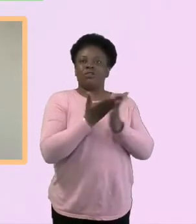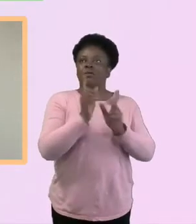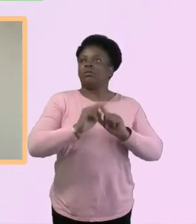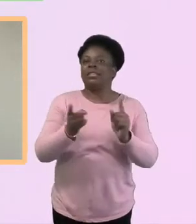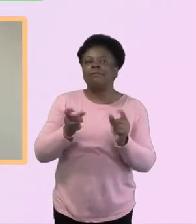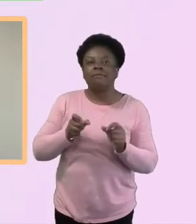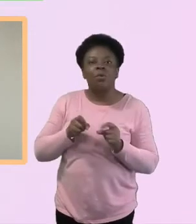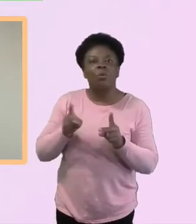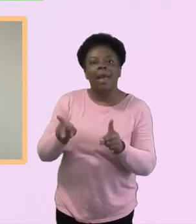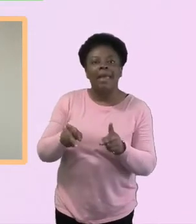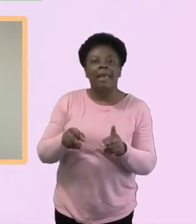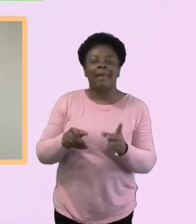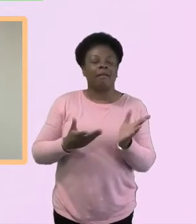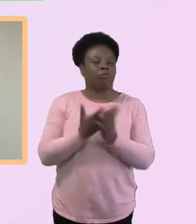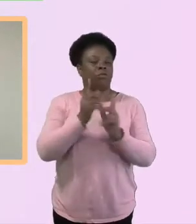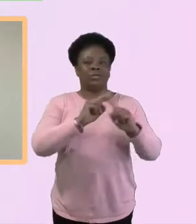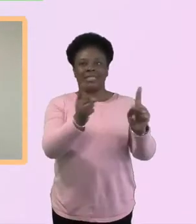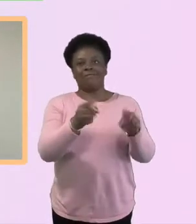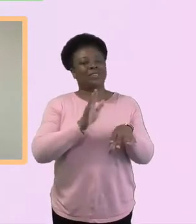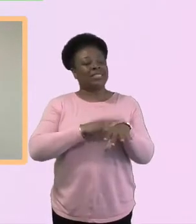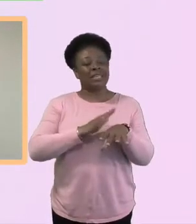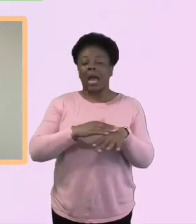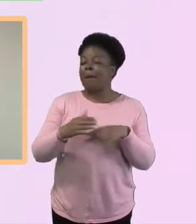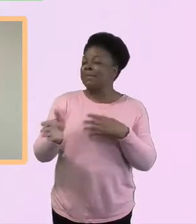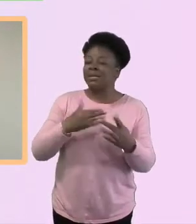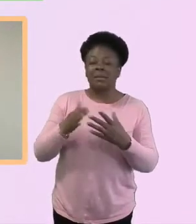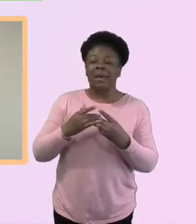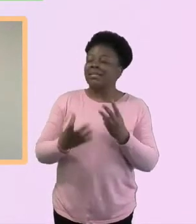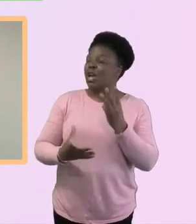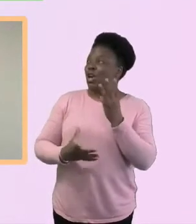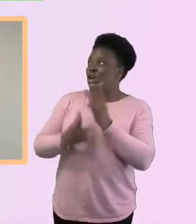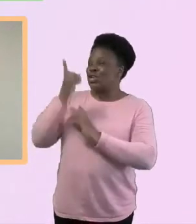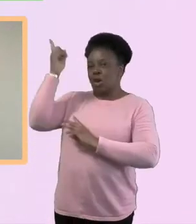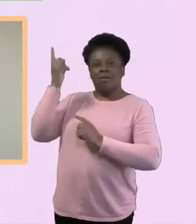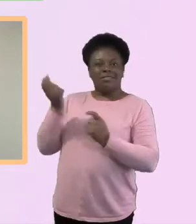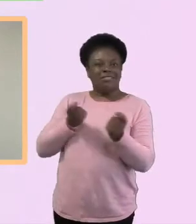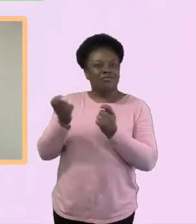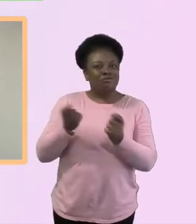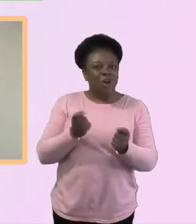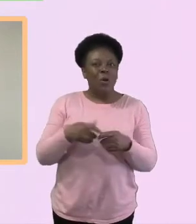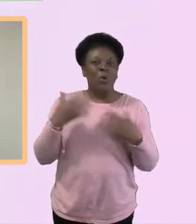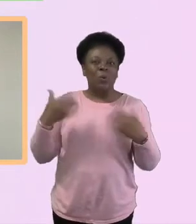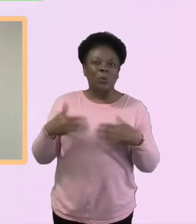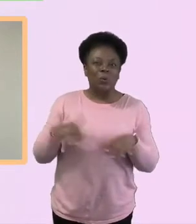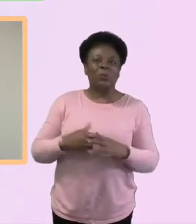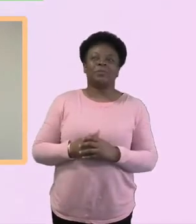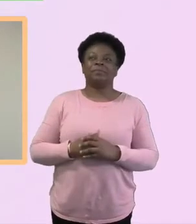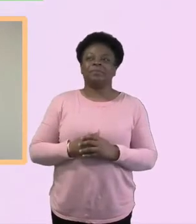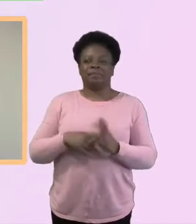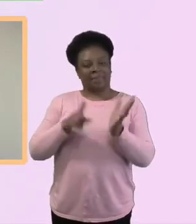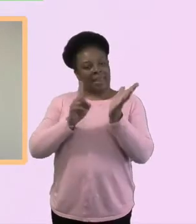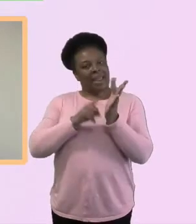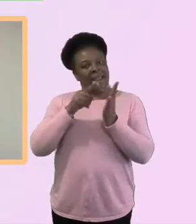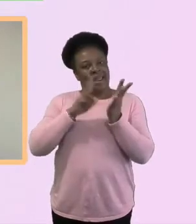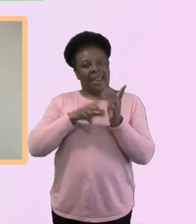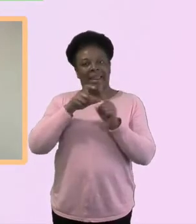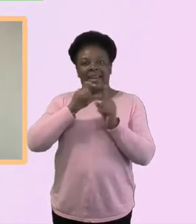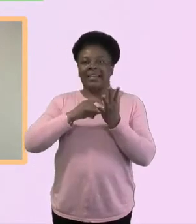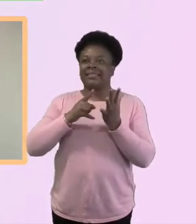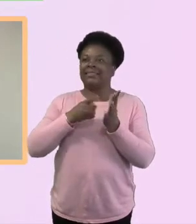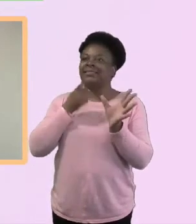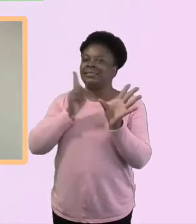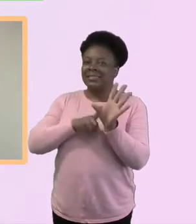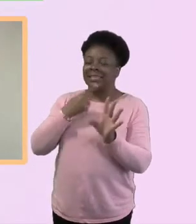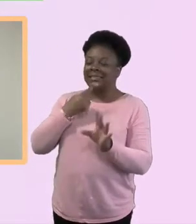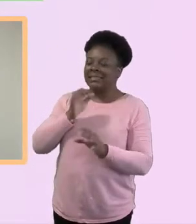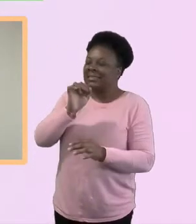so it's to be, yeah, open to have got their needs. I'll move us on to the next question, but I just want to, just summing that up really, it is about respect. It's about